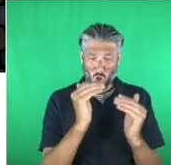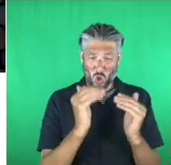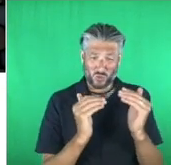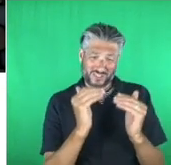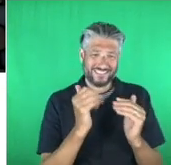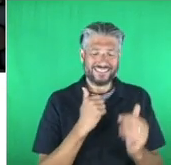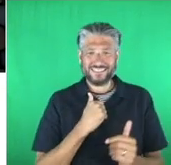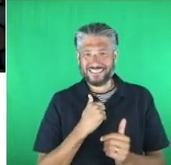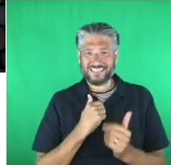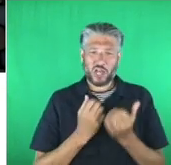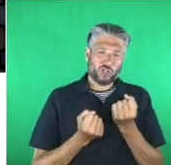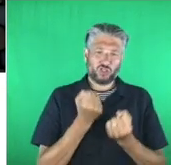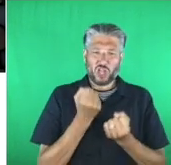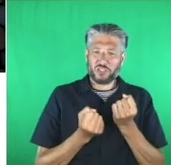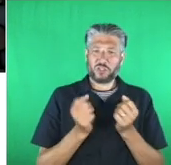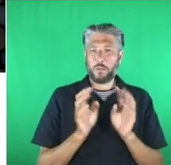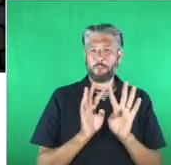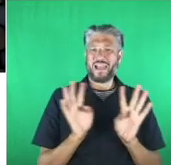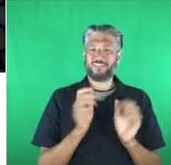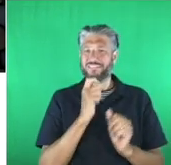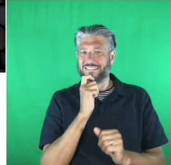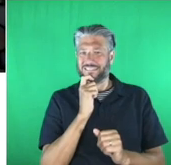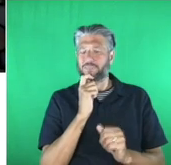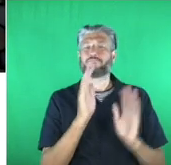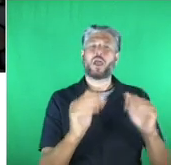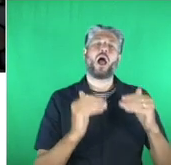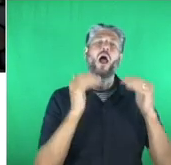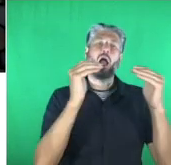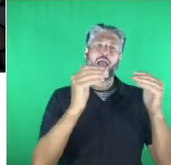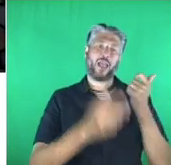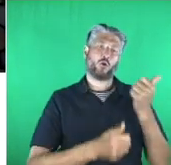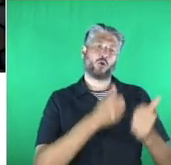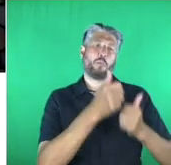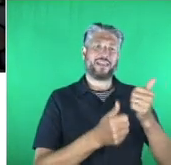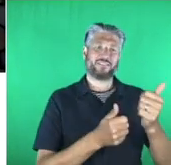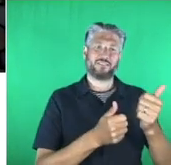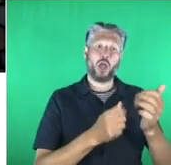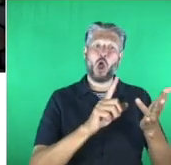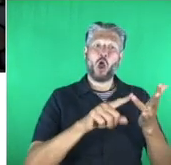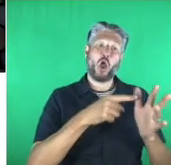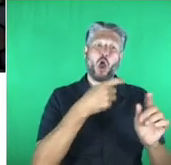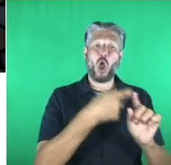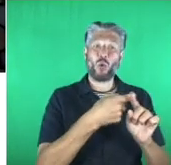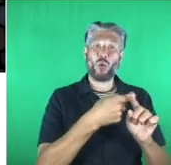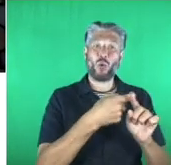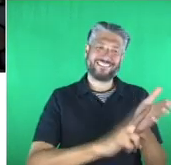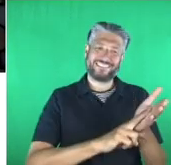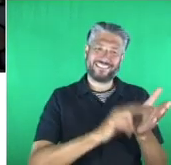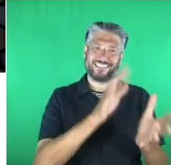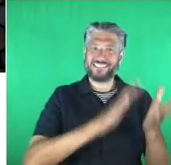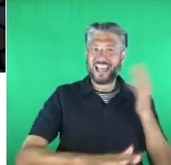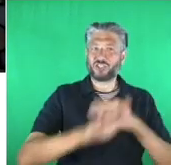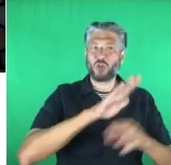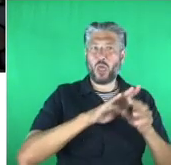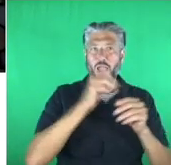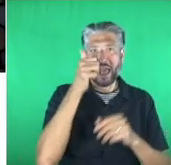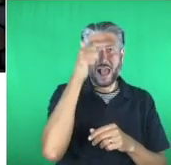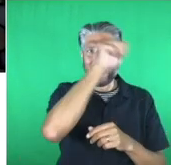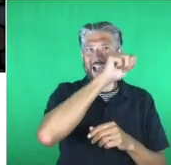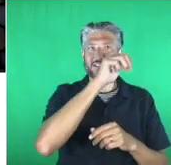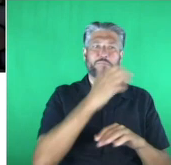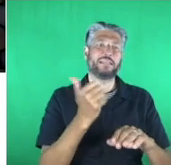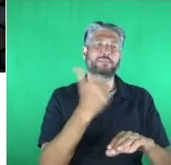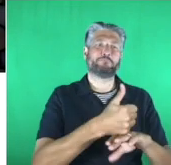to award another highly commended to Oak National Academy for their amazing response to helping pupils to